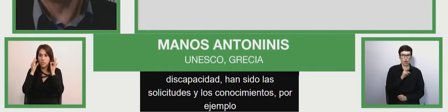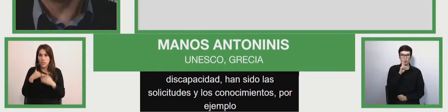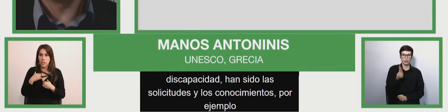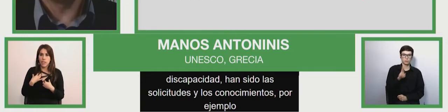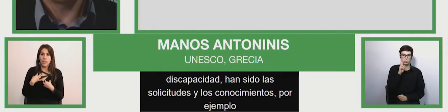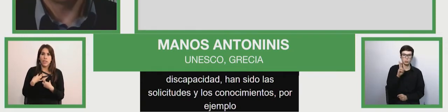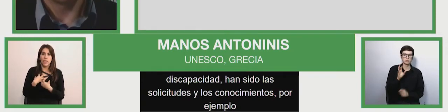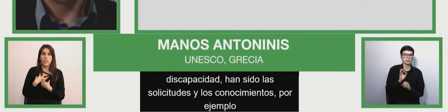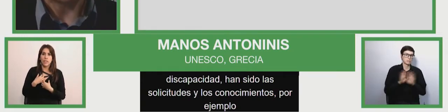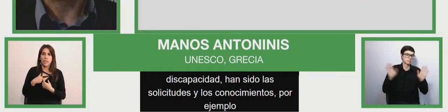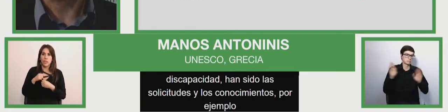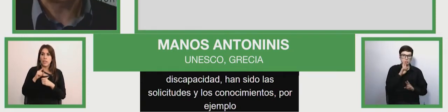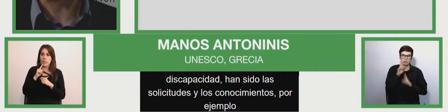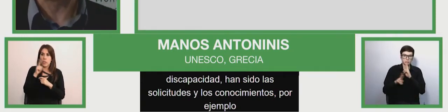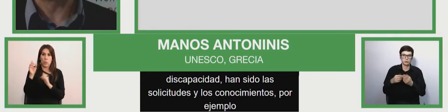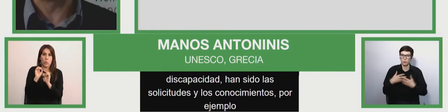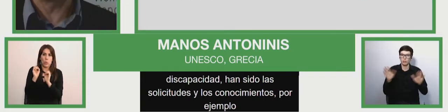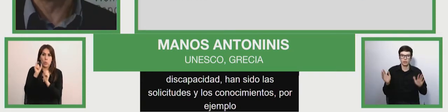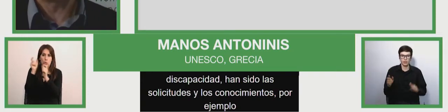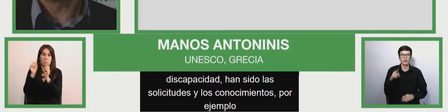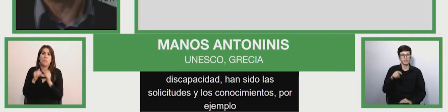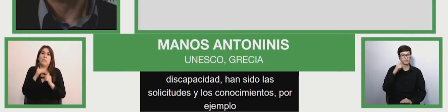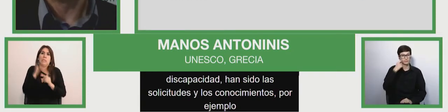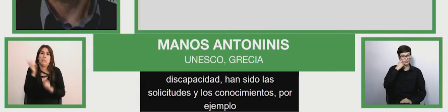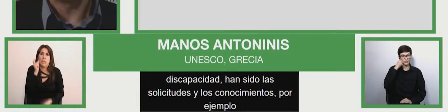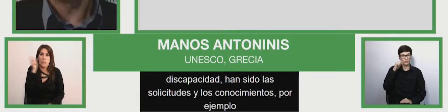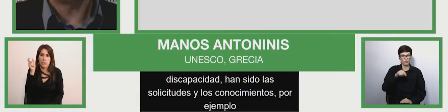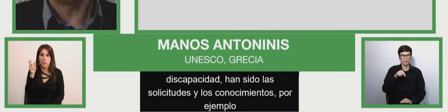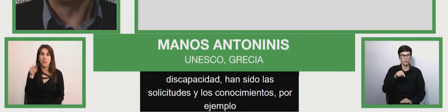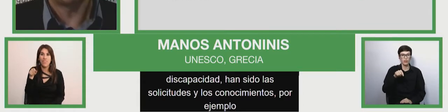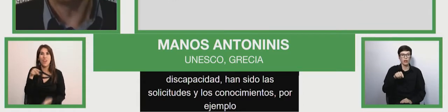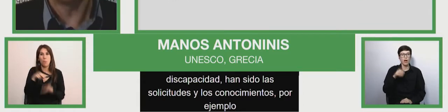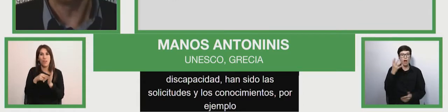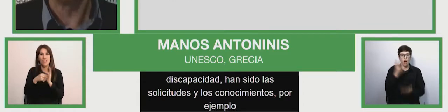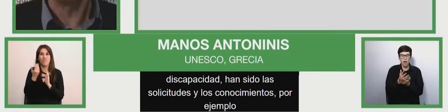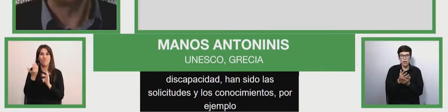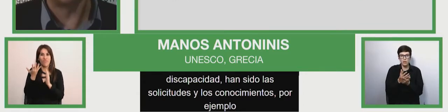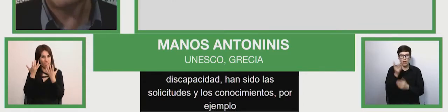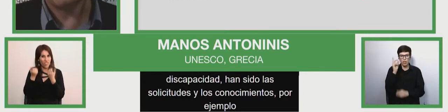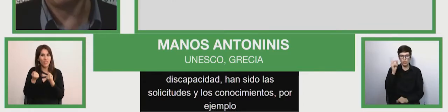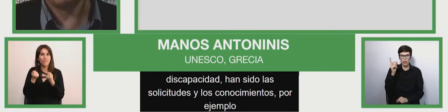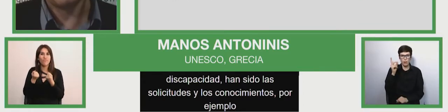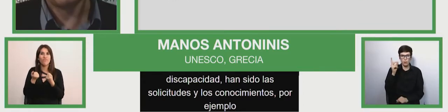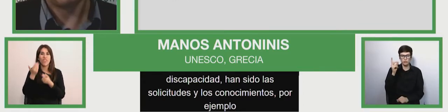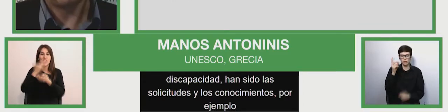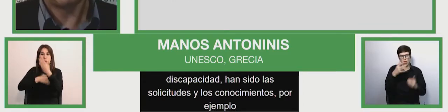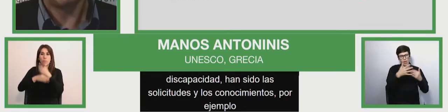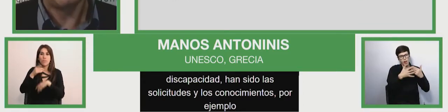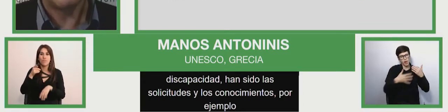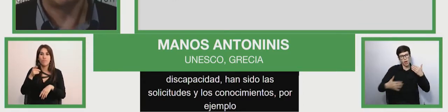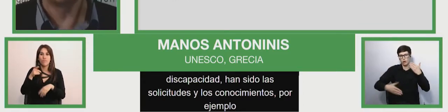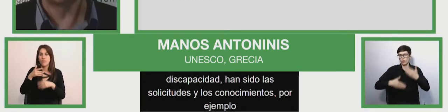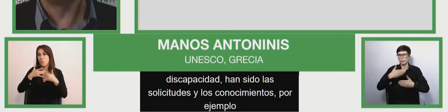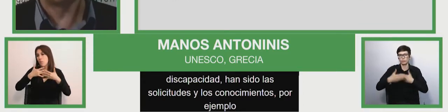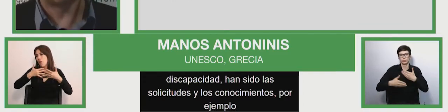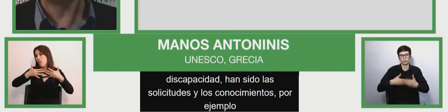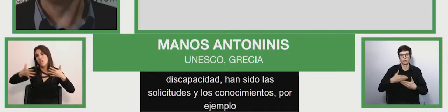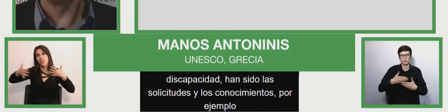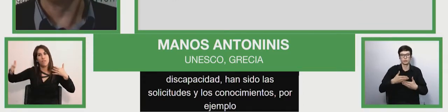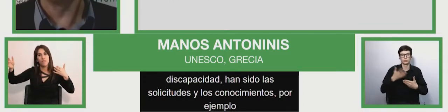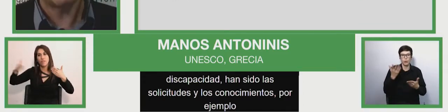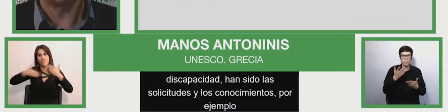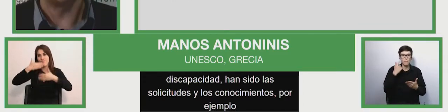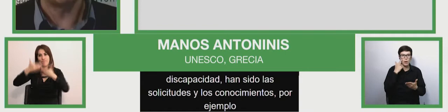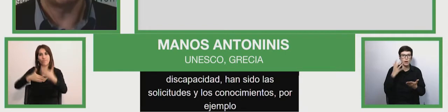family. So, if you have disability, it is a long process to classify the international classification of functionality of